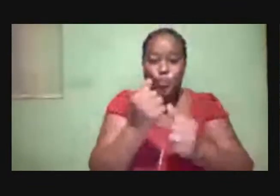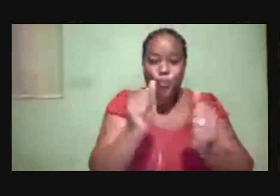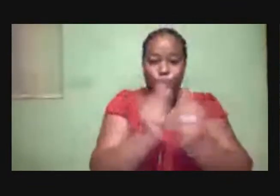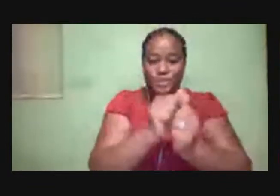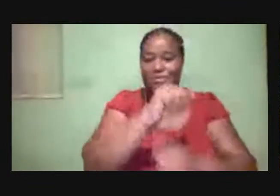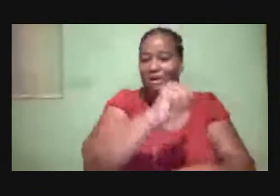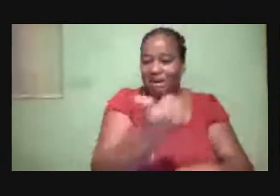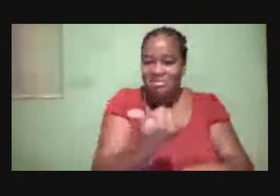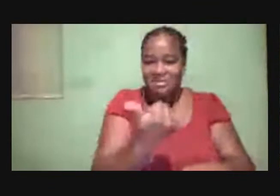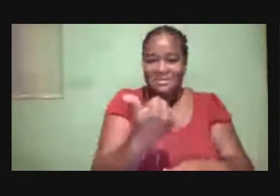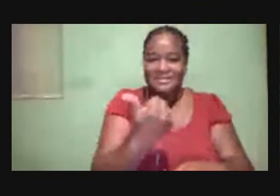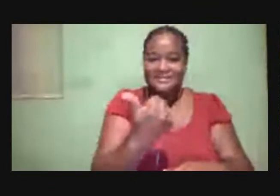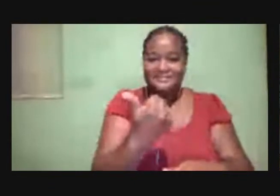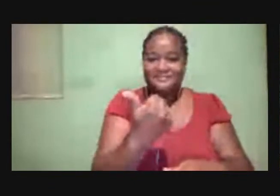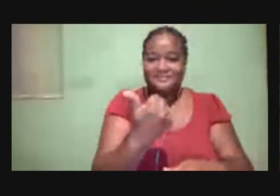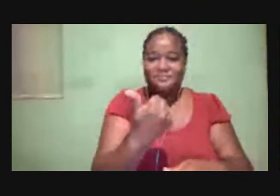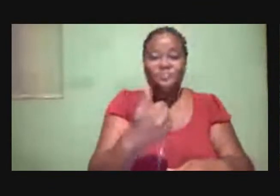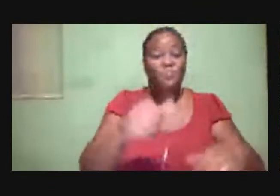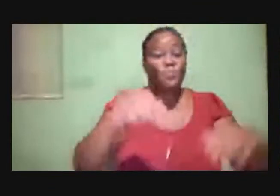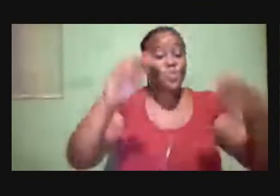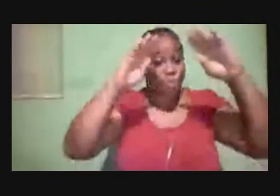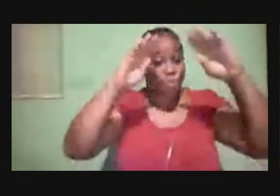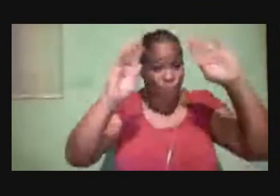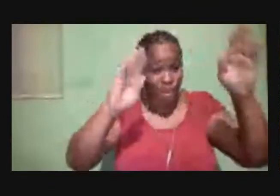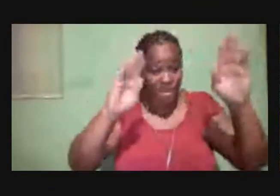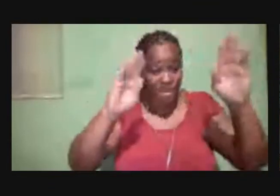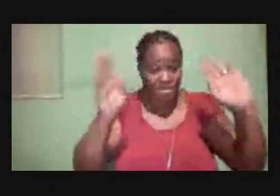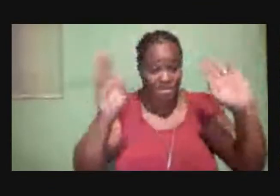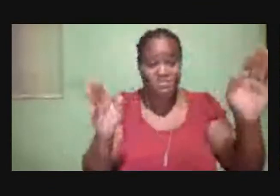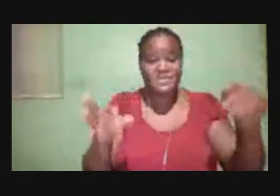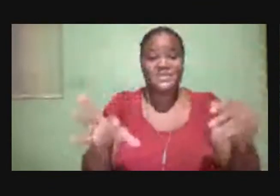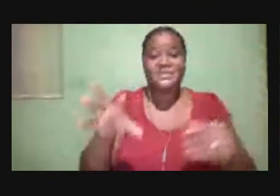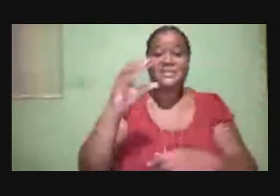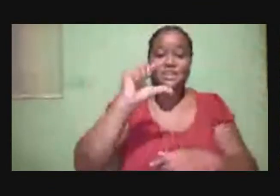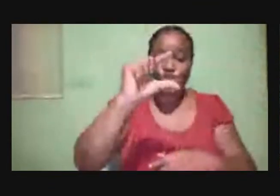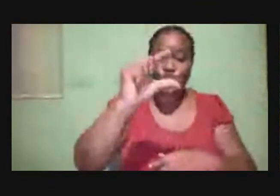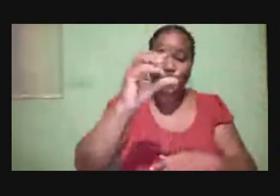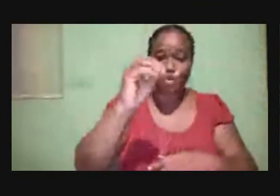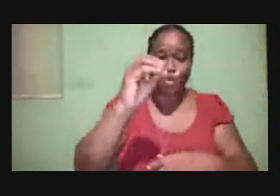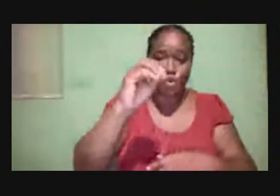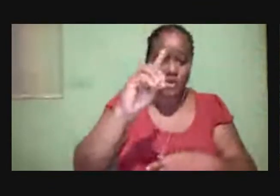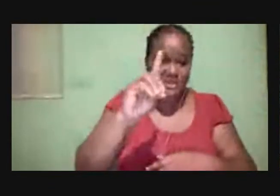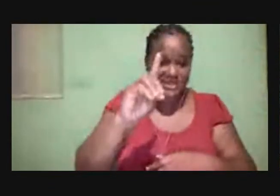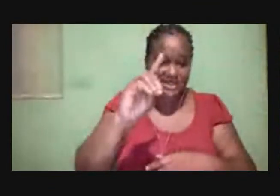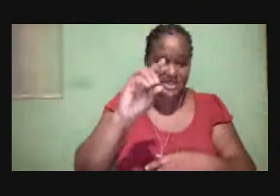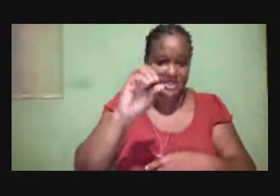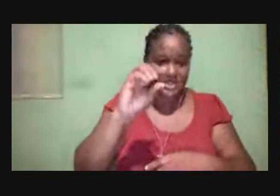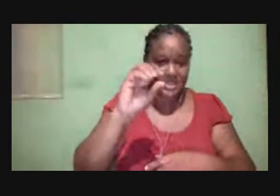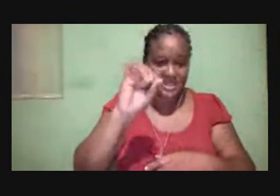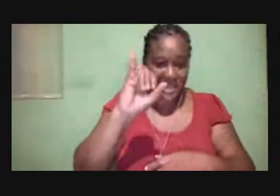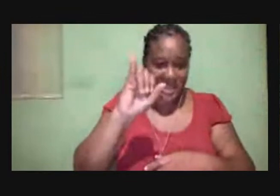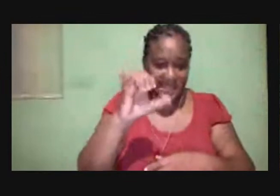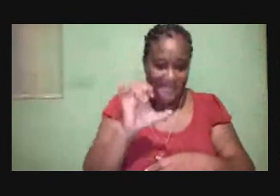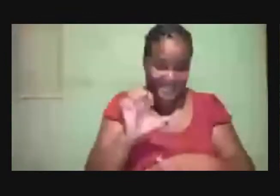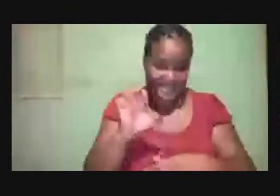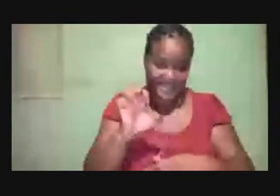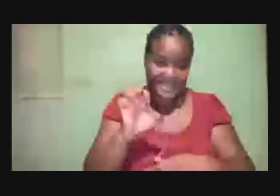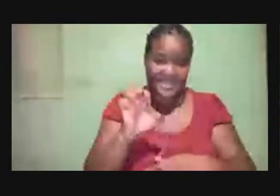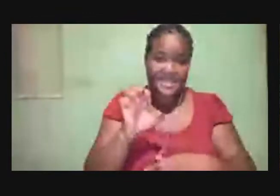some names. Welcome, Sister Paulette Gooden. Welcome, Alicia McCoy. Please share this link.